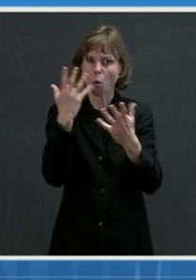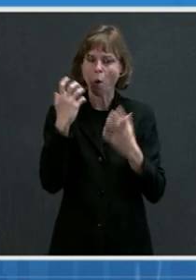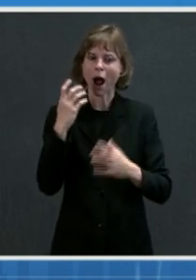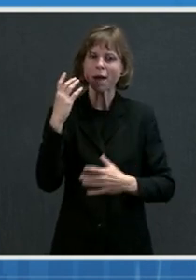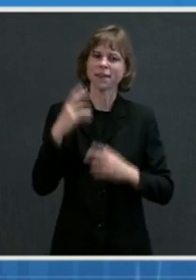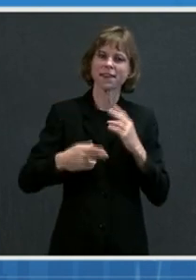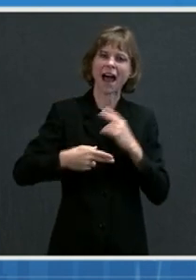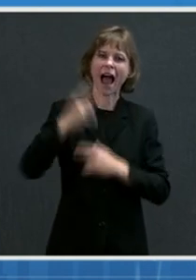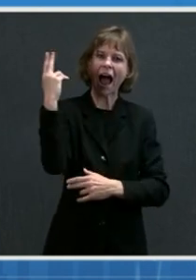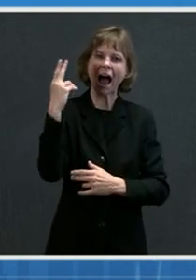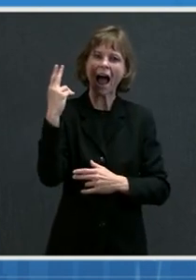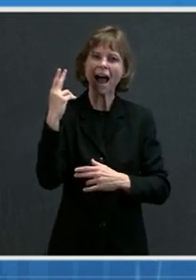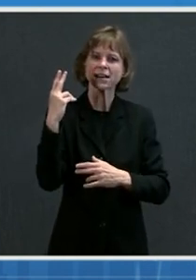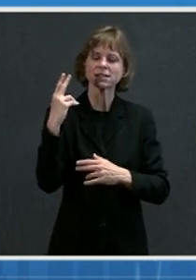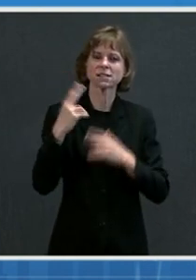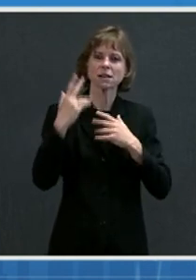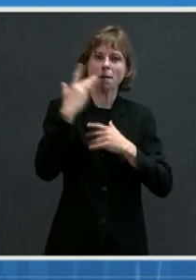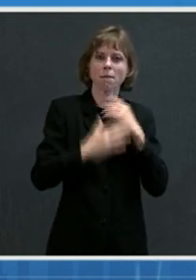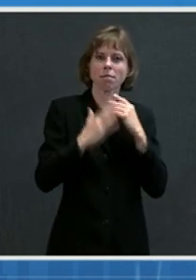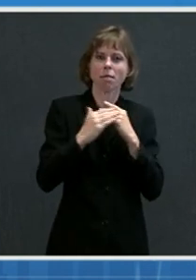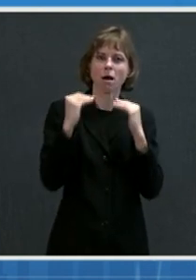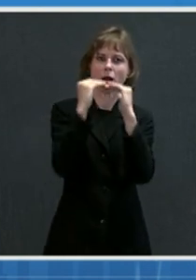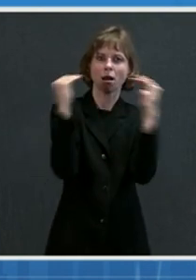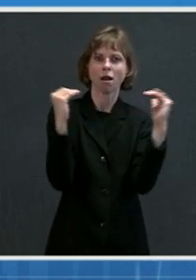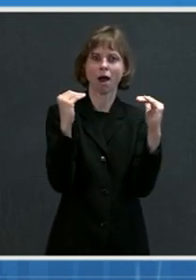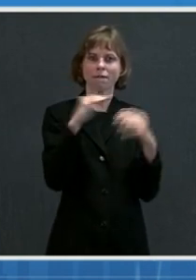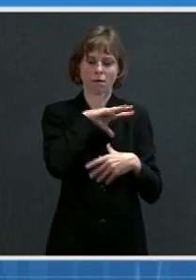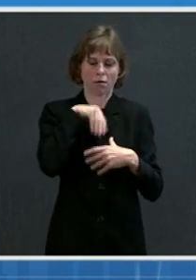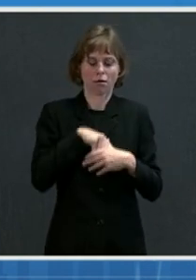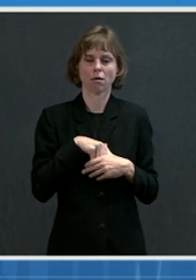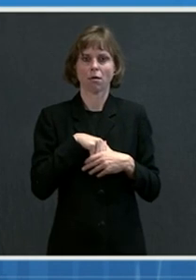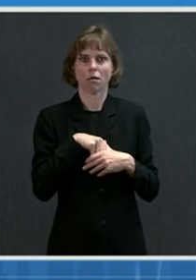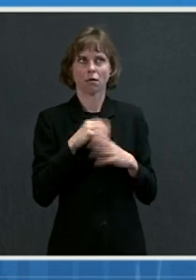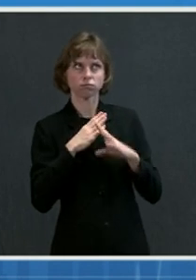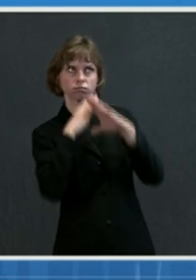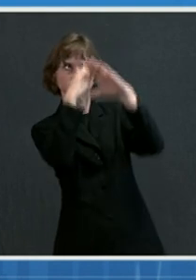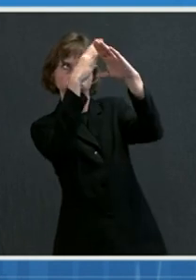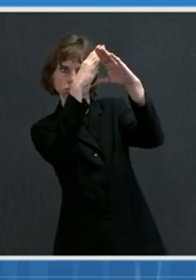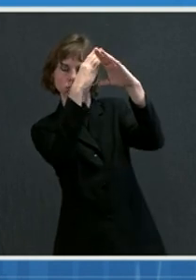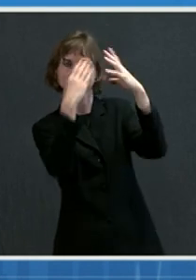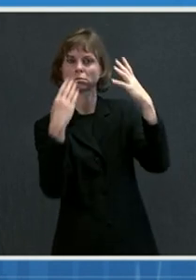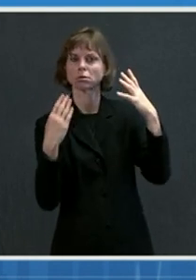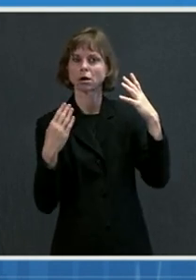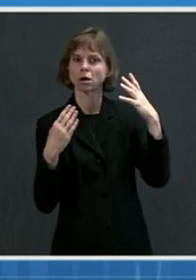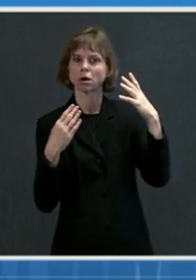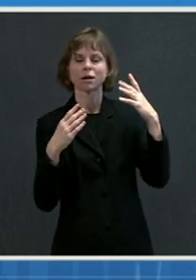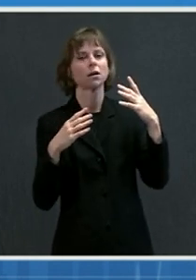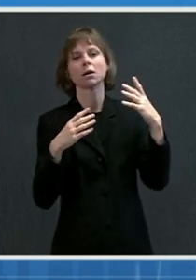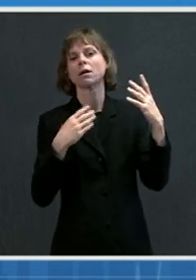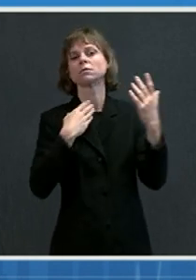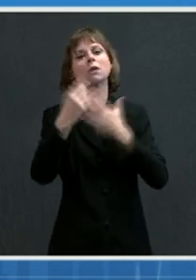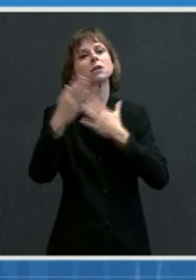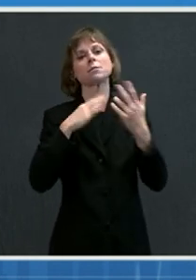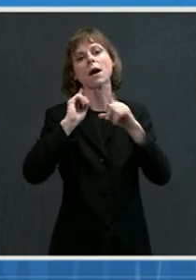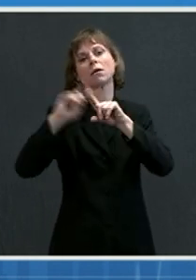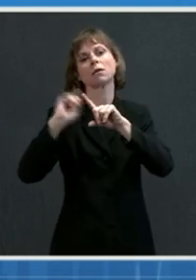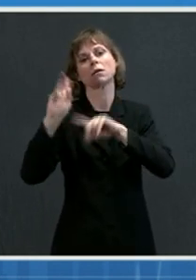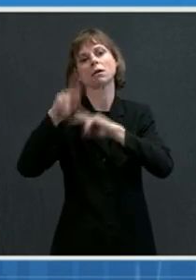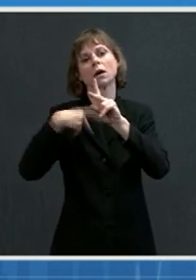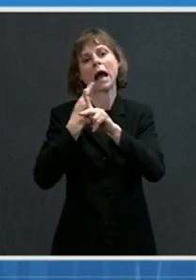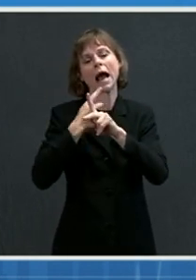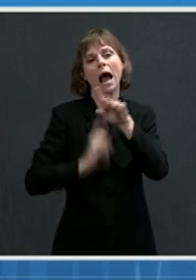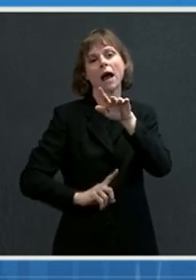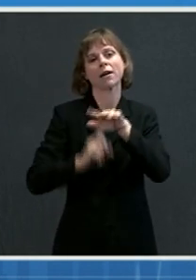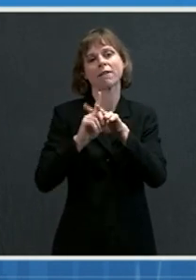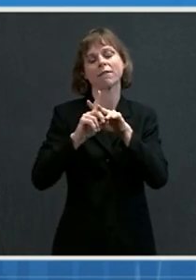vaccination that would then be able to give a cushion of protection even against the variants. And as I mentioned, the